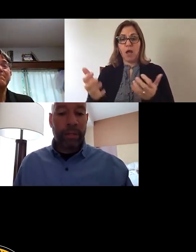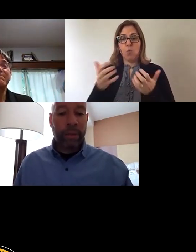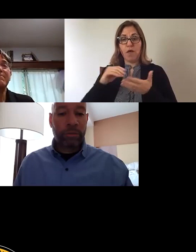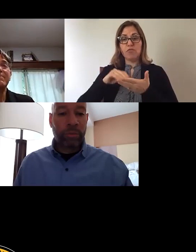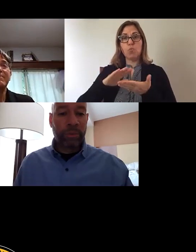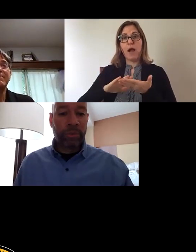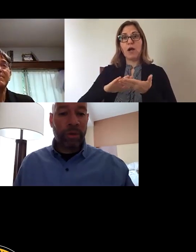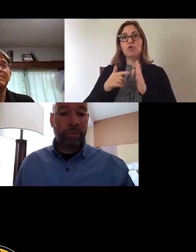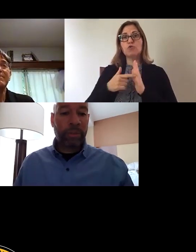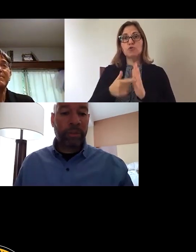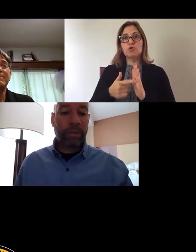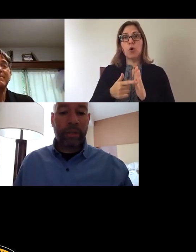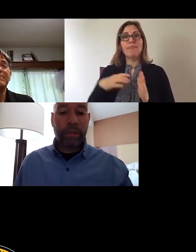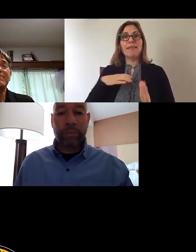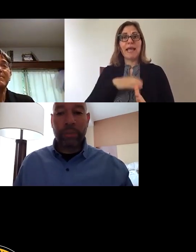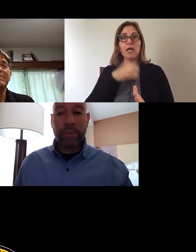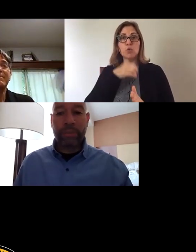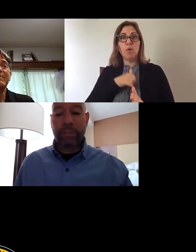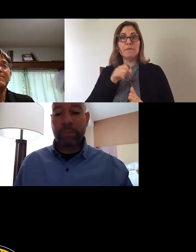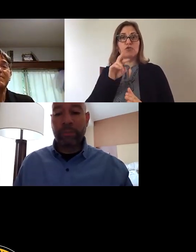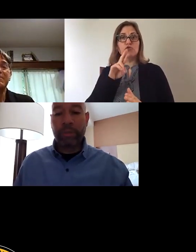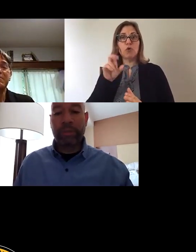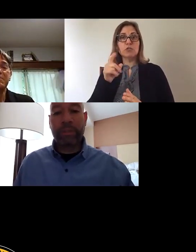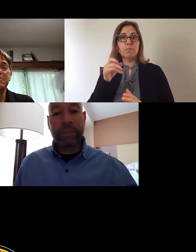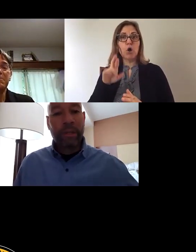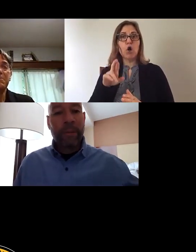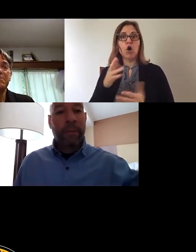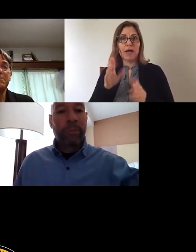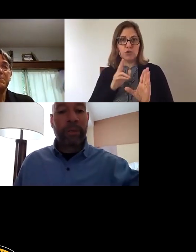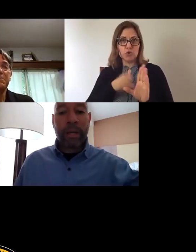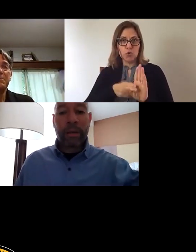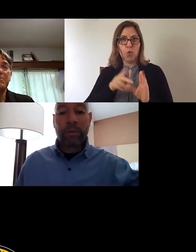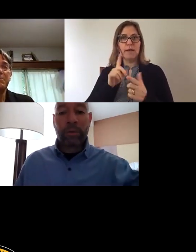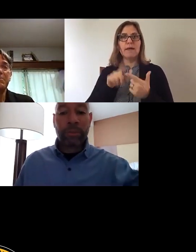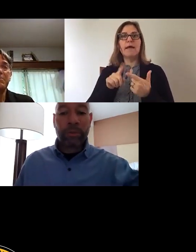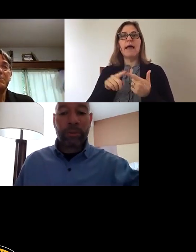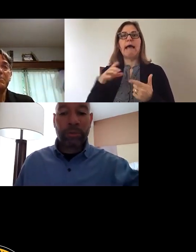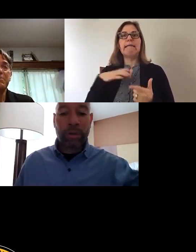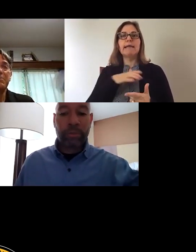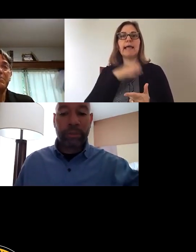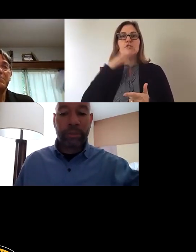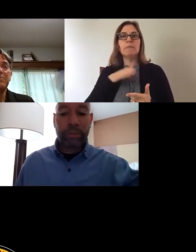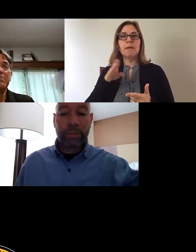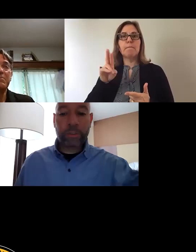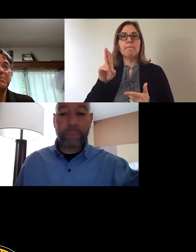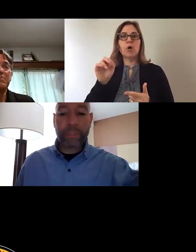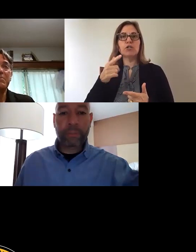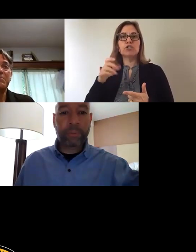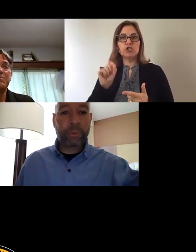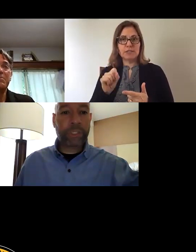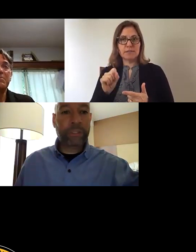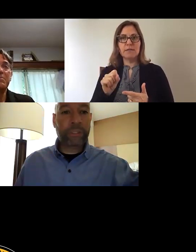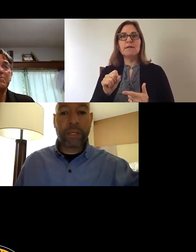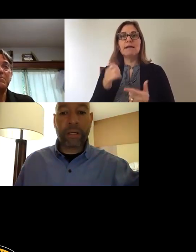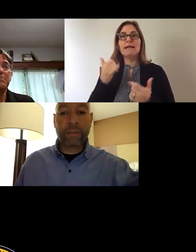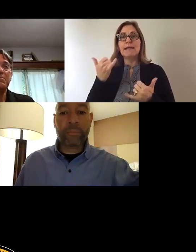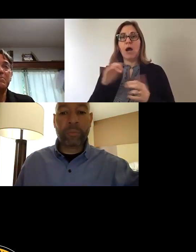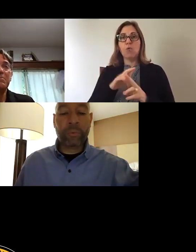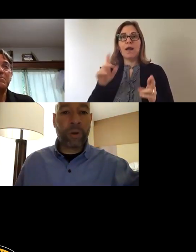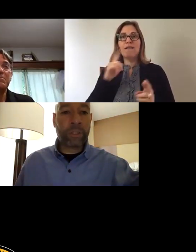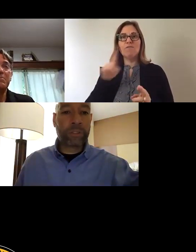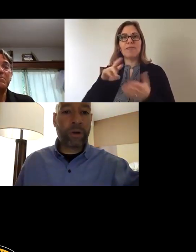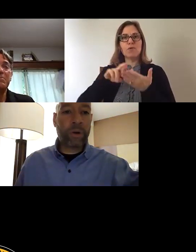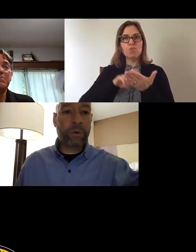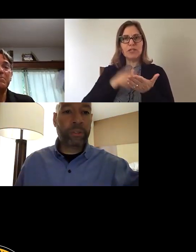joined by Councilwoman Strasburger, as well as Councilman Burgess. We're now going to move on to our registered speaker portion. Um,